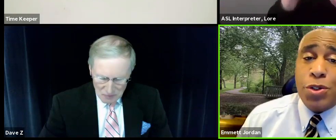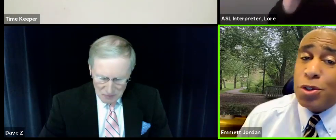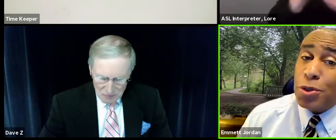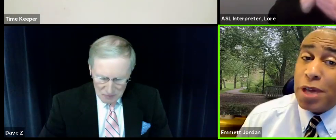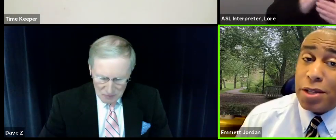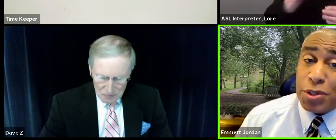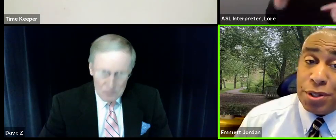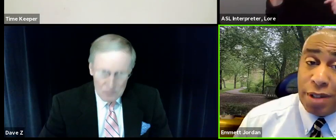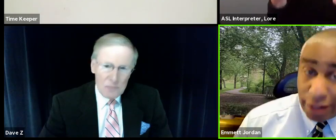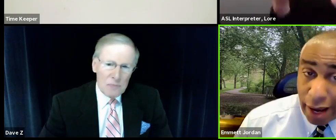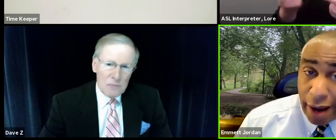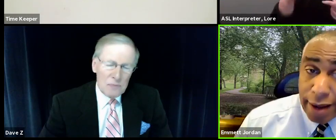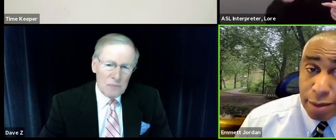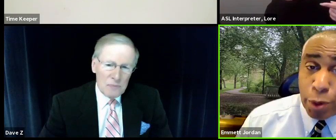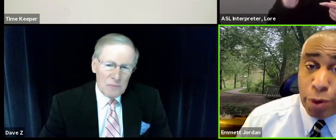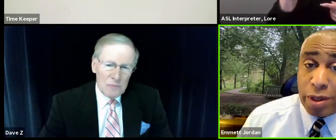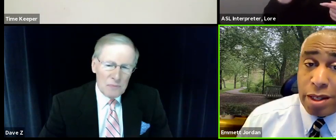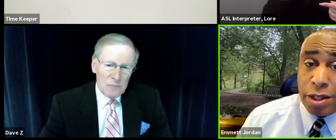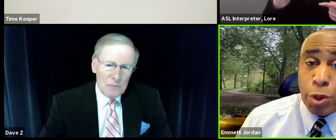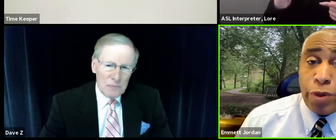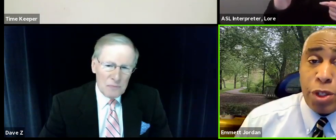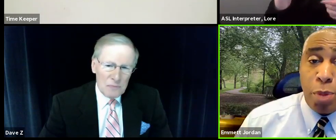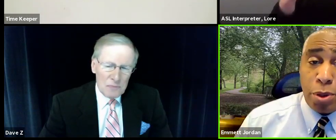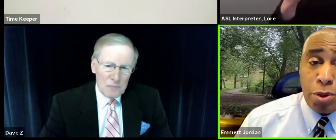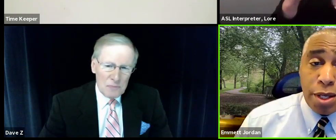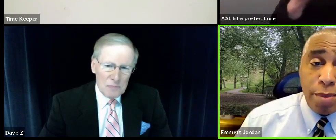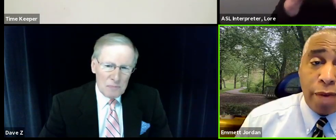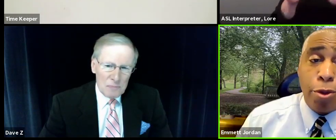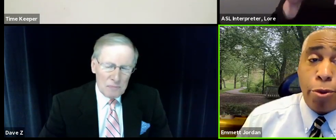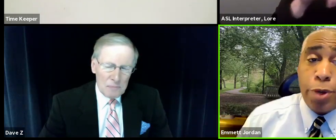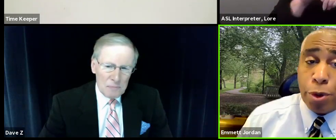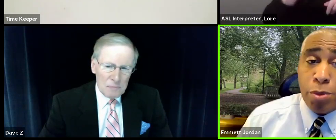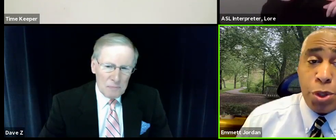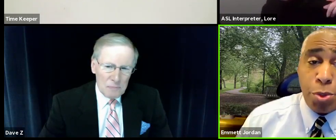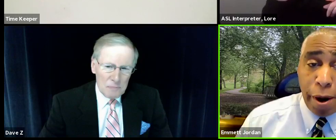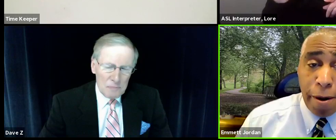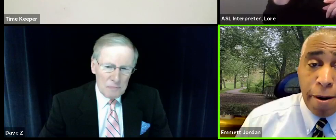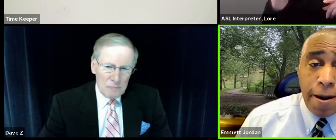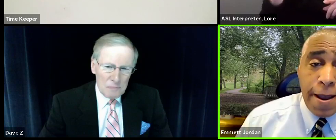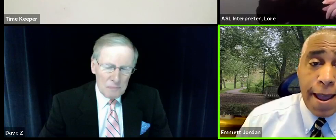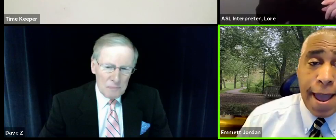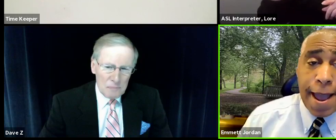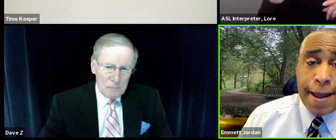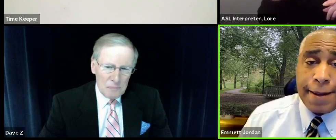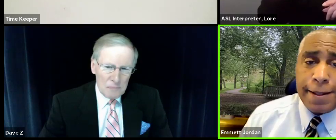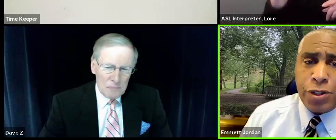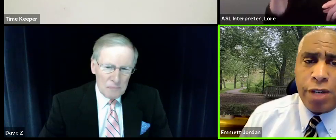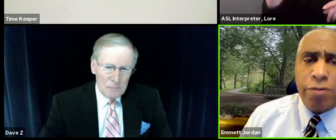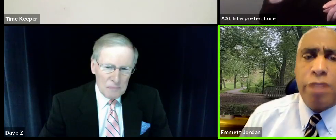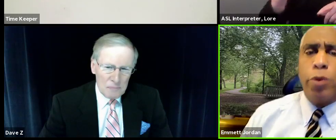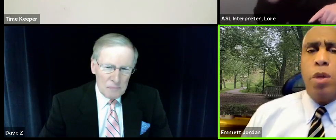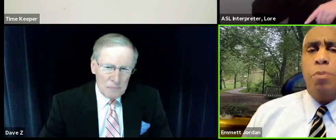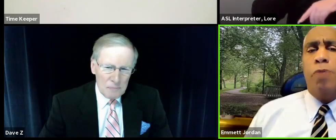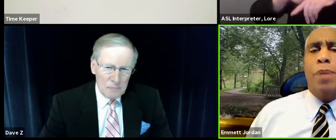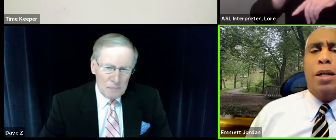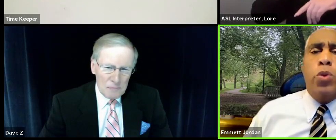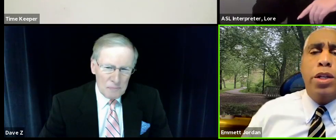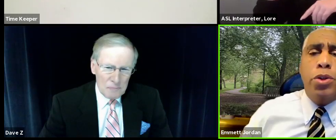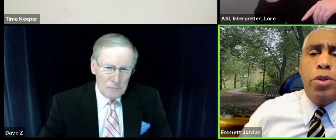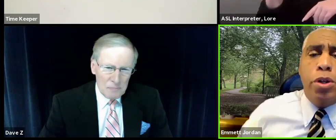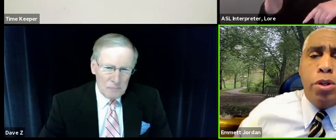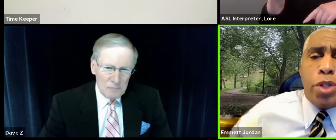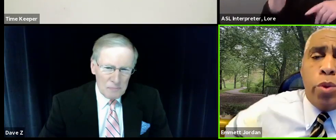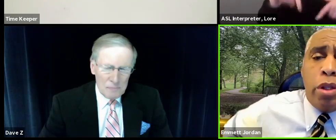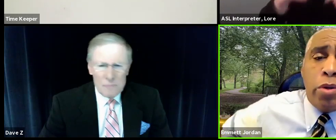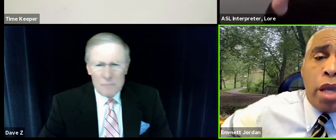council since 2009. I'm currently serving as mayor pro tem after three terms as mayor. And let's see, I've lived in Greenbelt for about